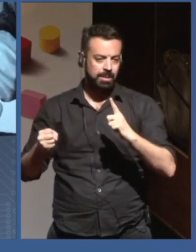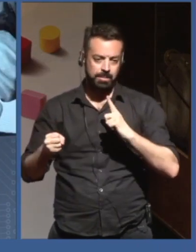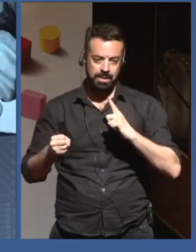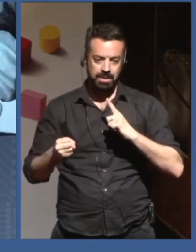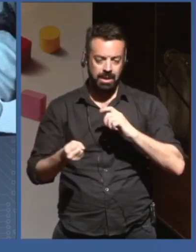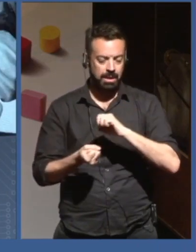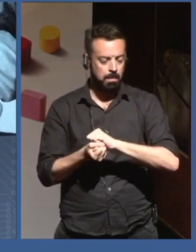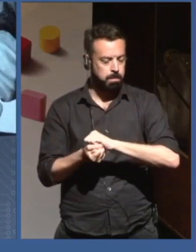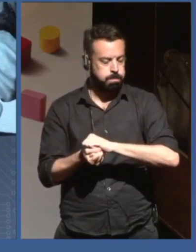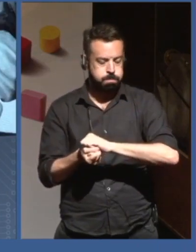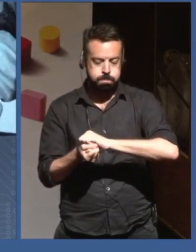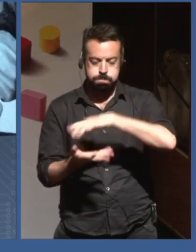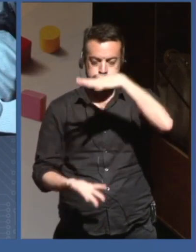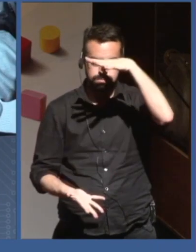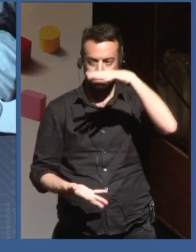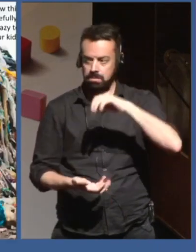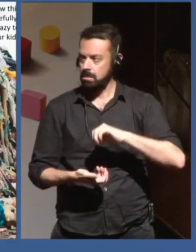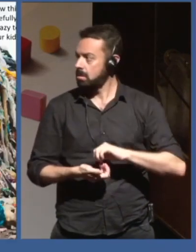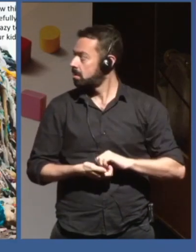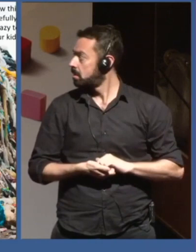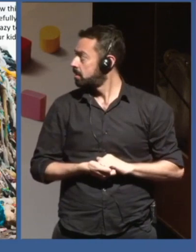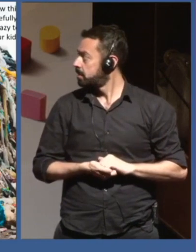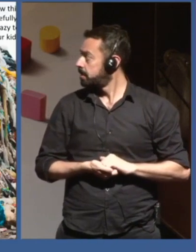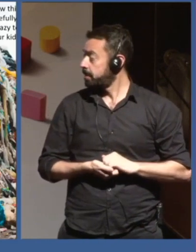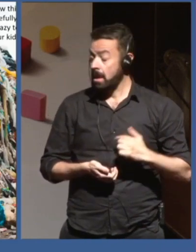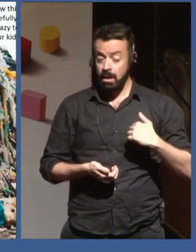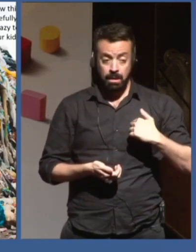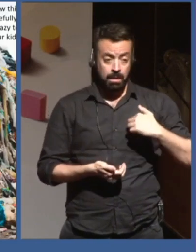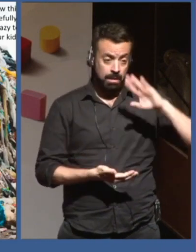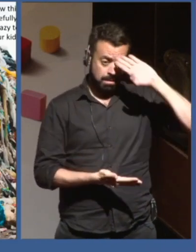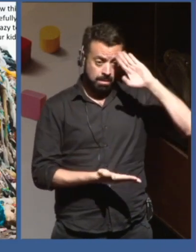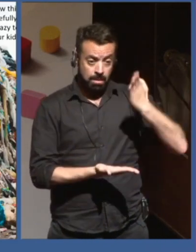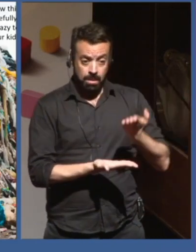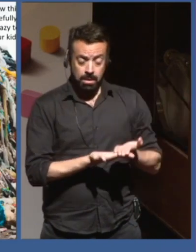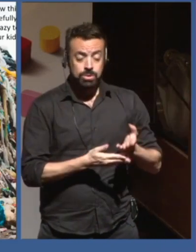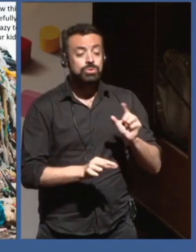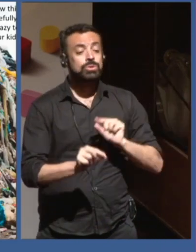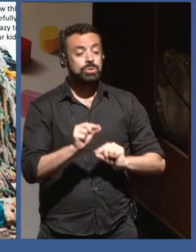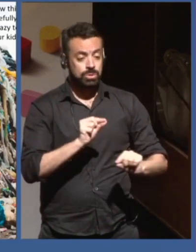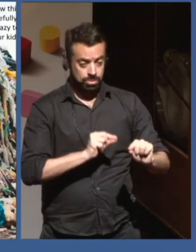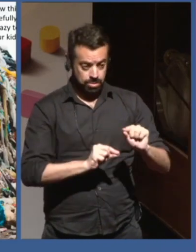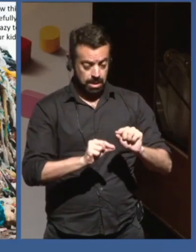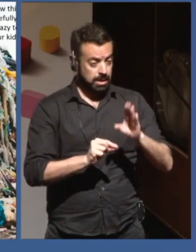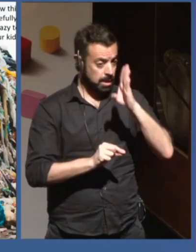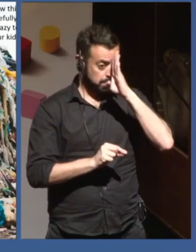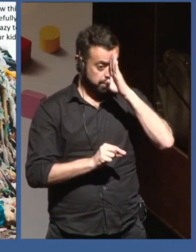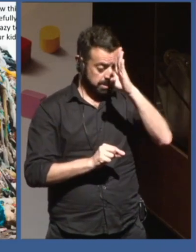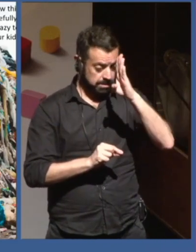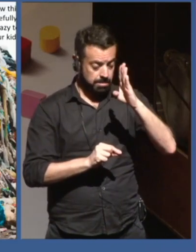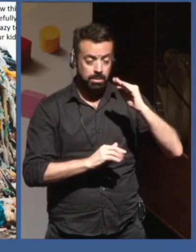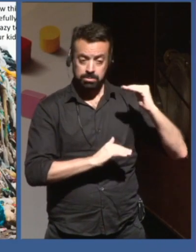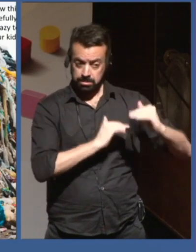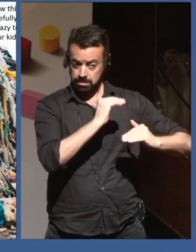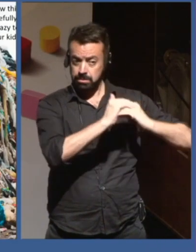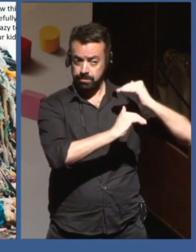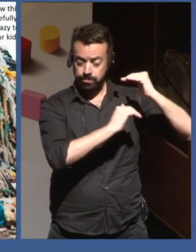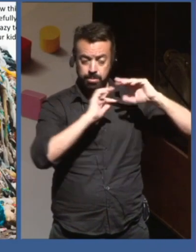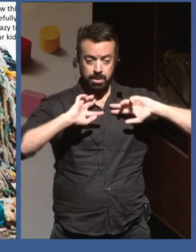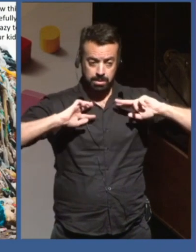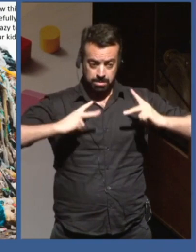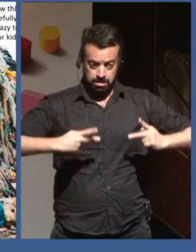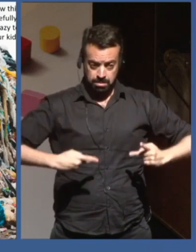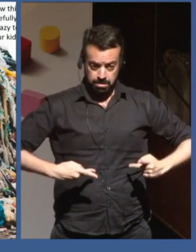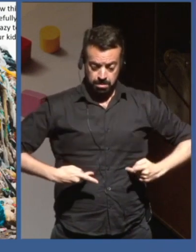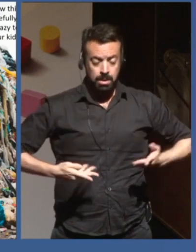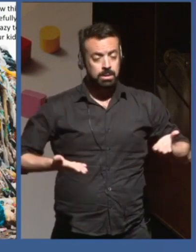So, I do think fundamentally that human development, this complex, you know, system, this